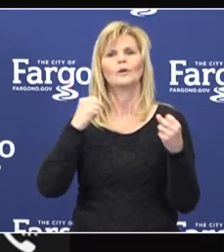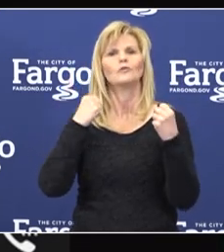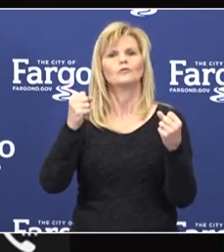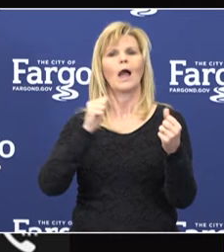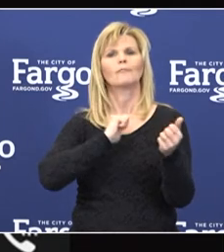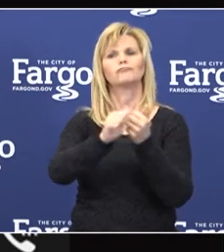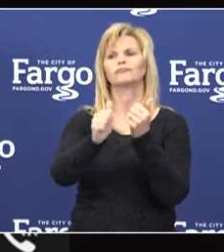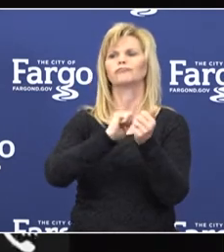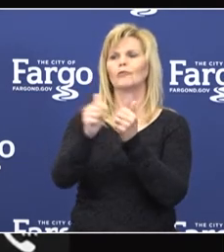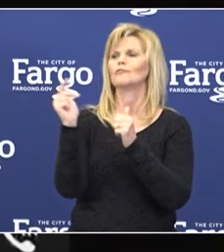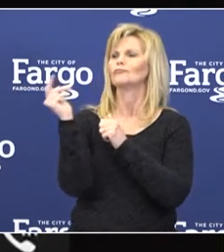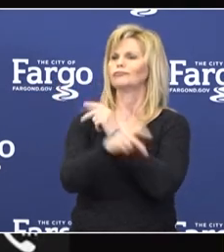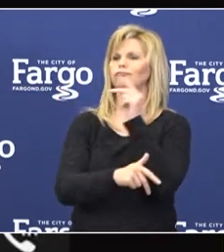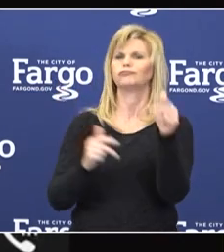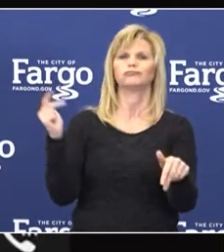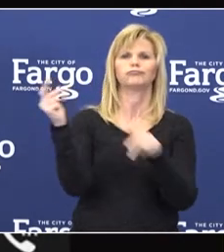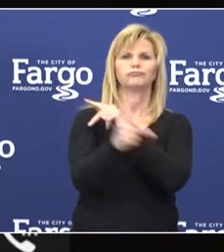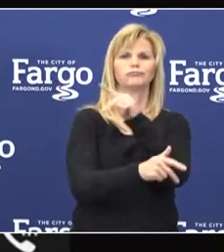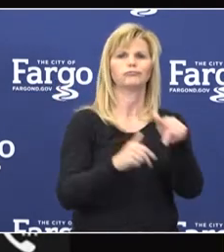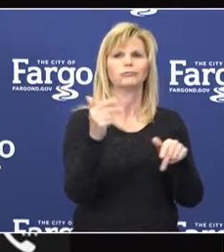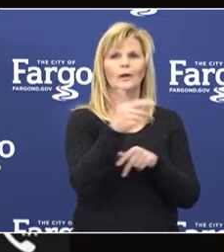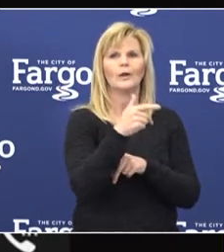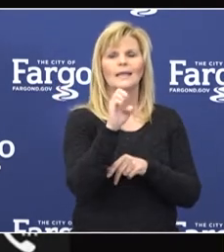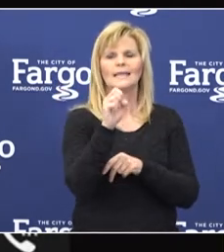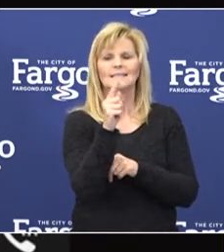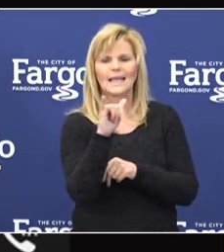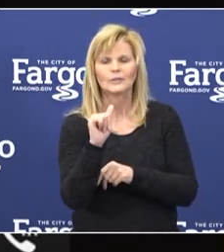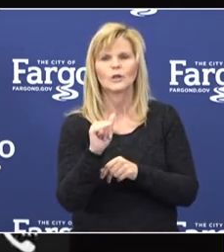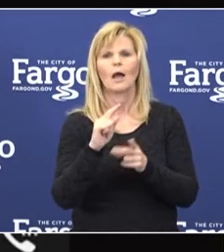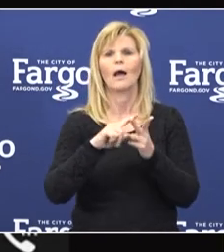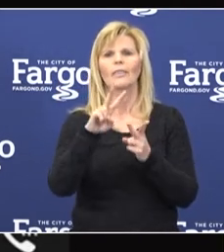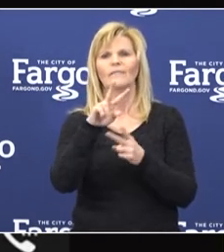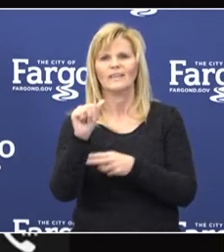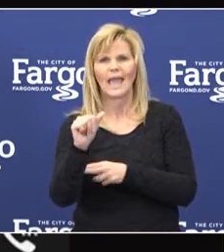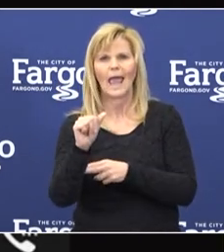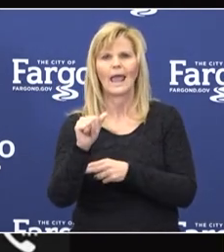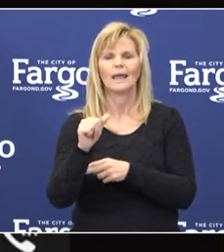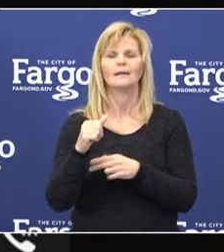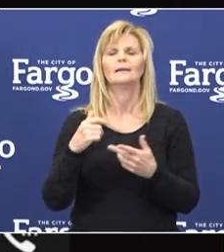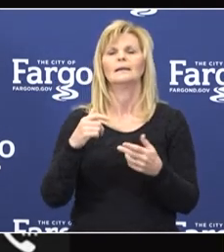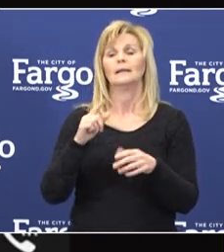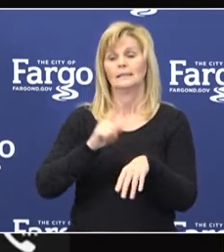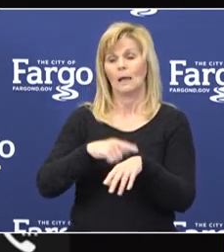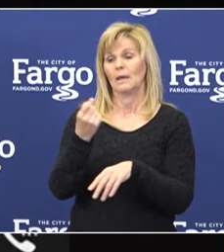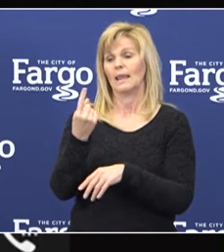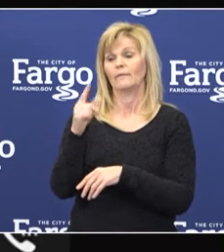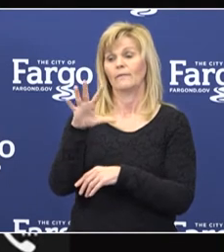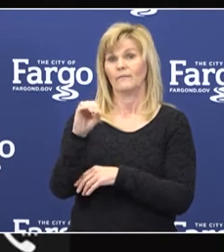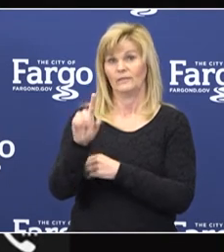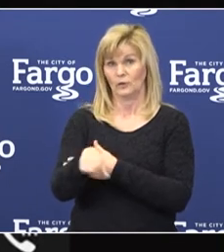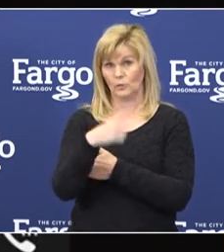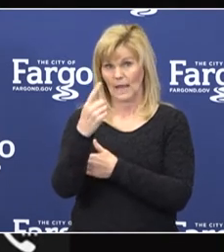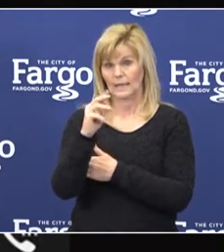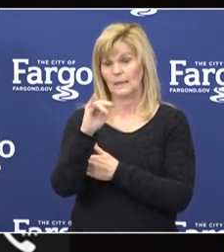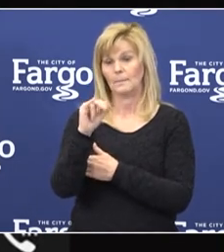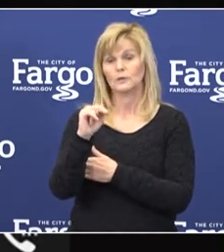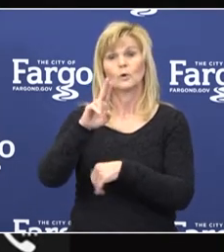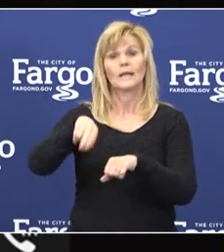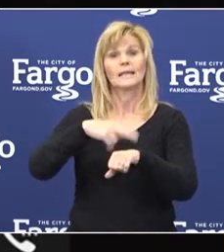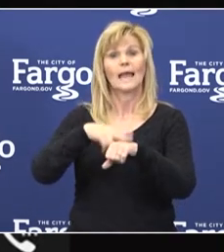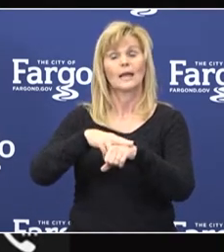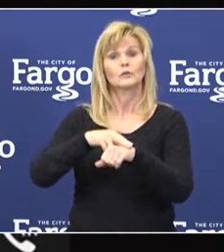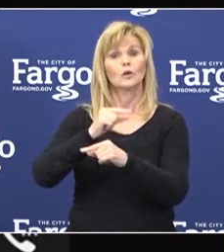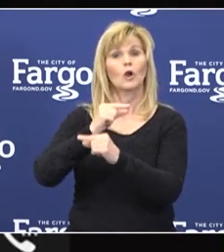of Essentia Sanford and the VA here in Fargo. At 11.50 a.m. today, the Minnesota National Guard,